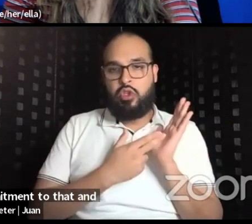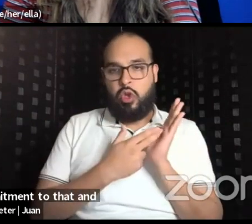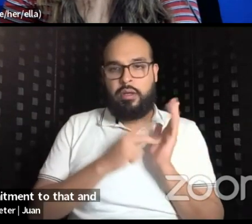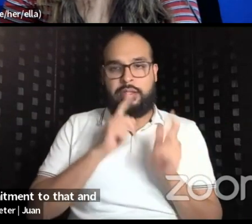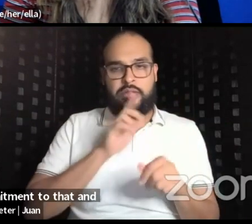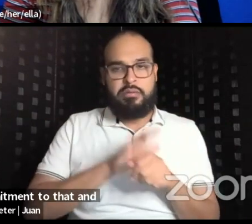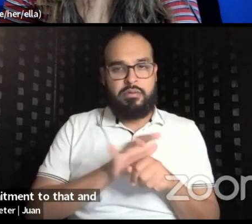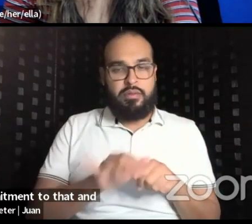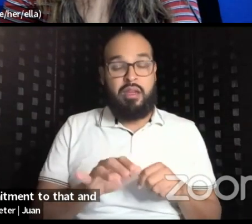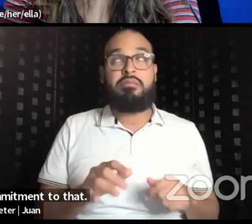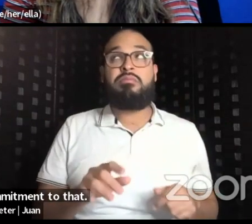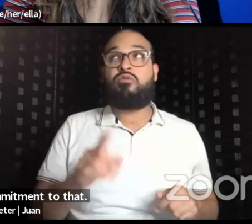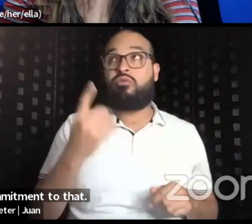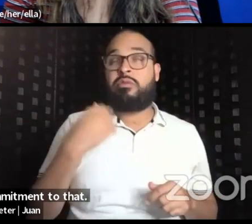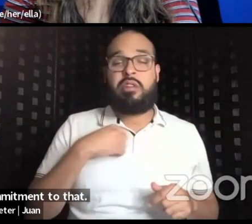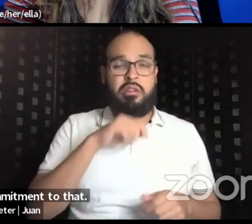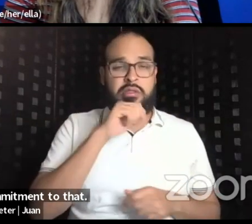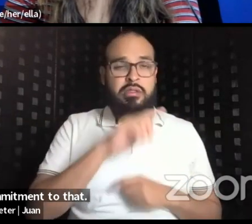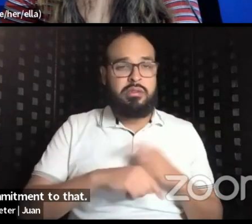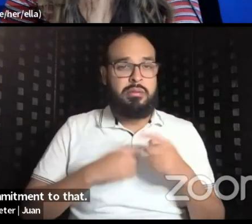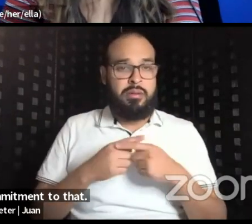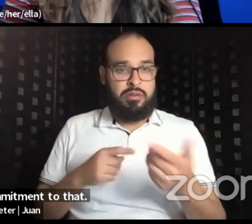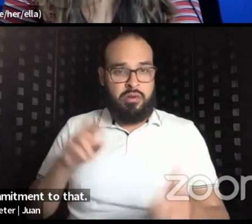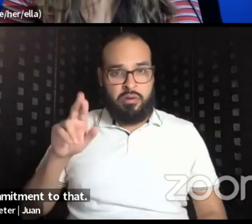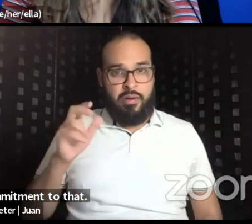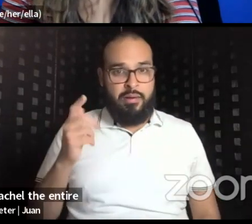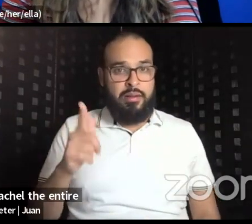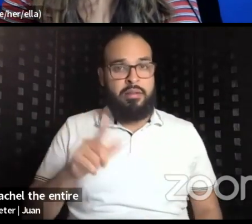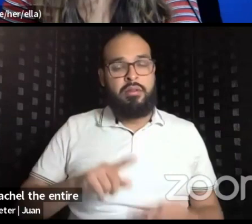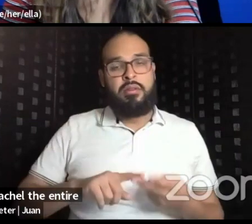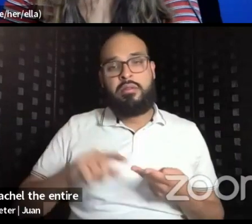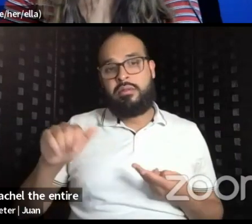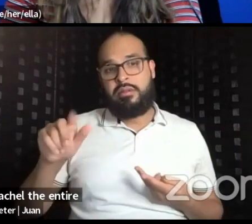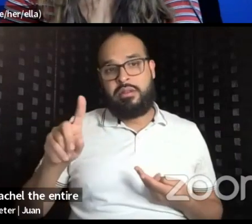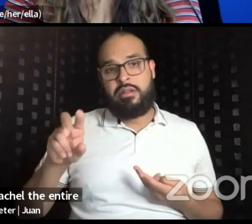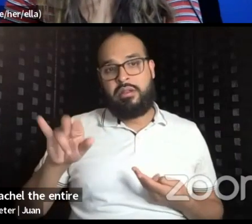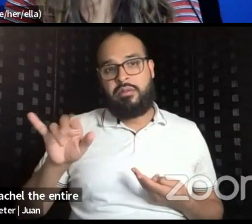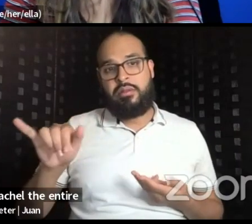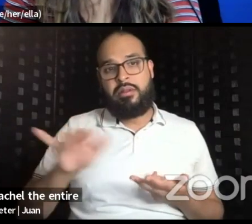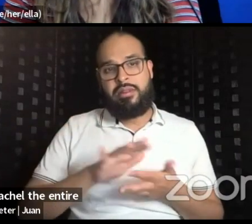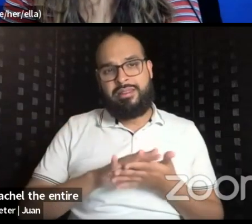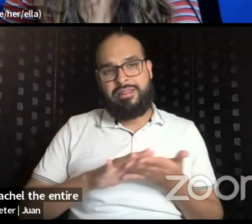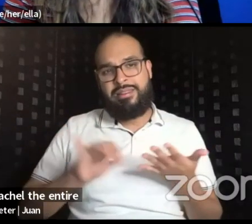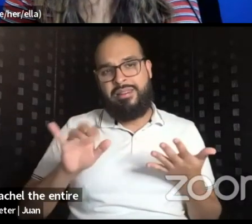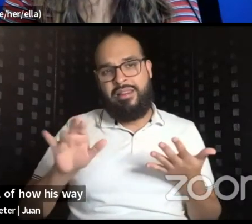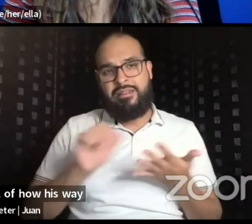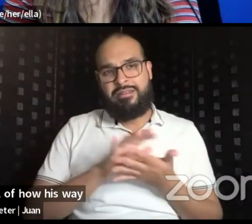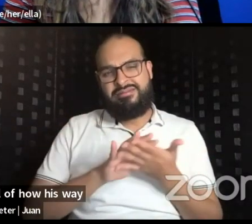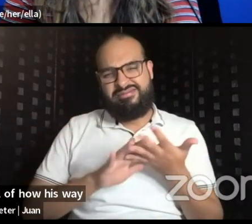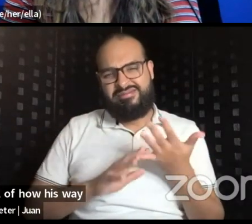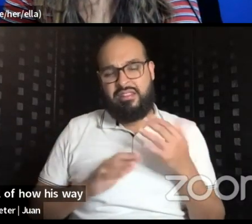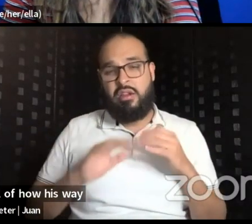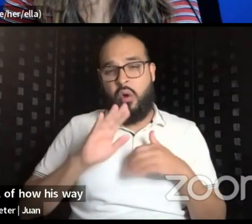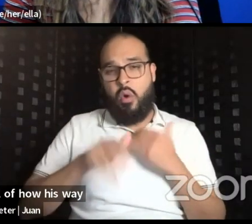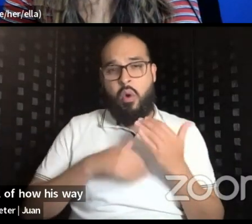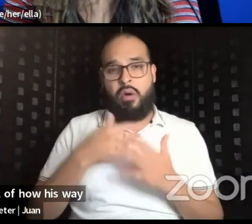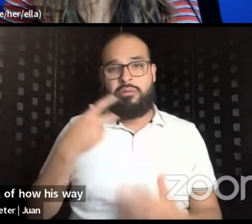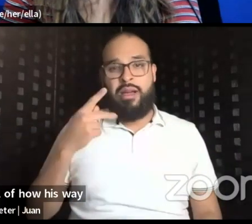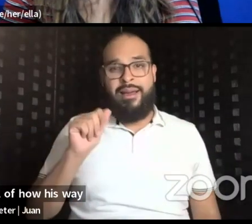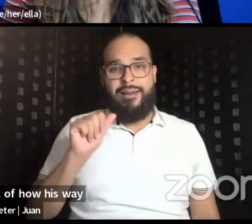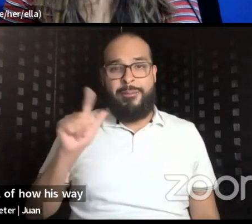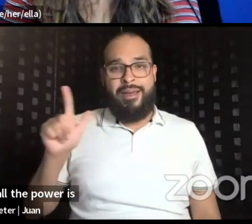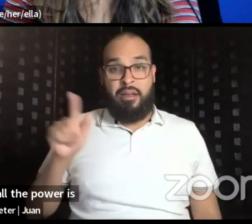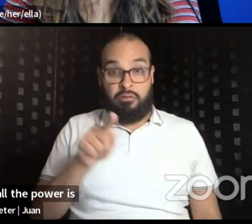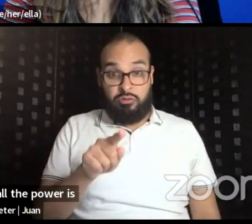I, what I also love about Rachel and the entire team, Adriana, Farley, Iris and all of POW is when you miss something, when you